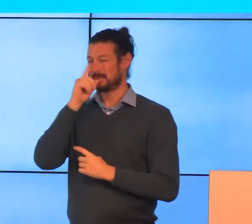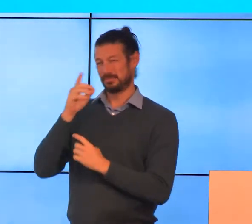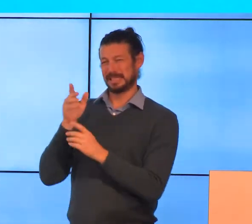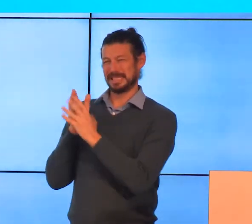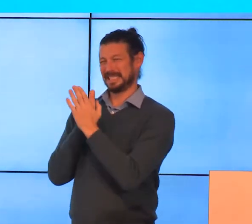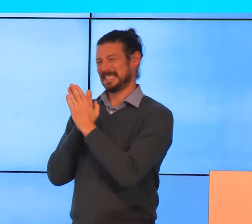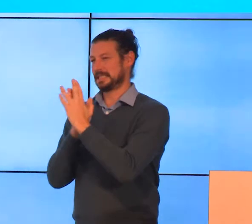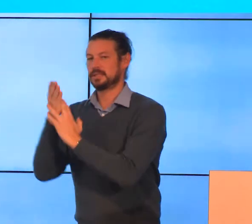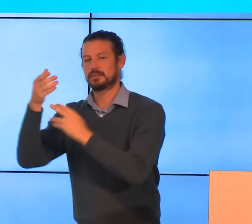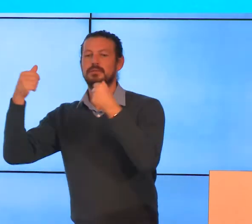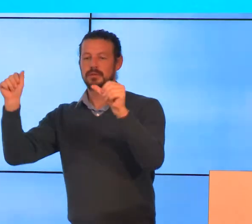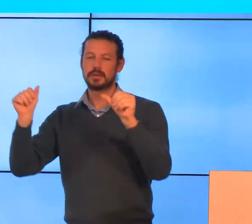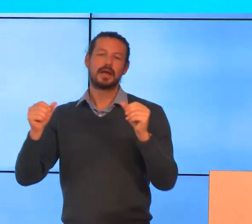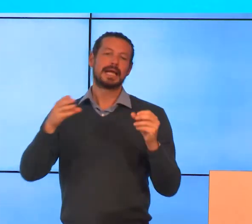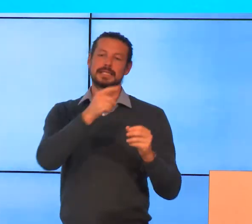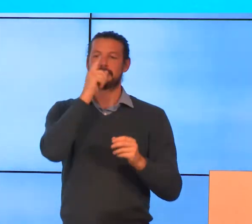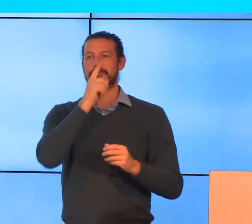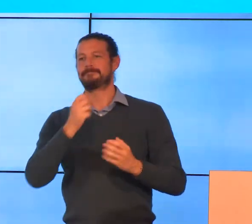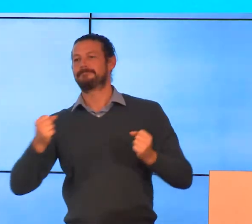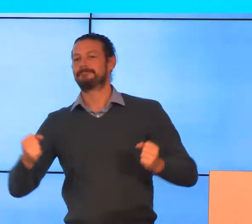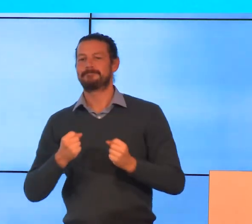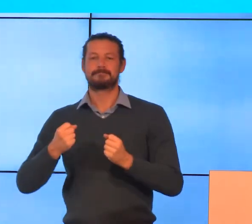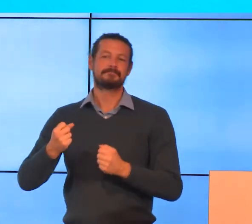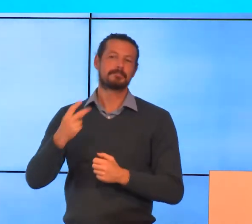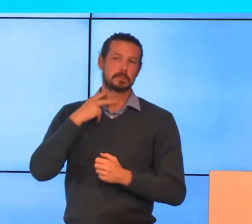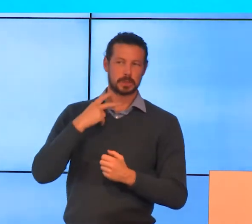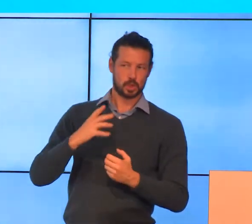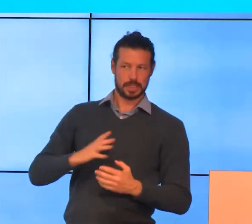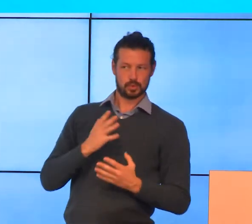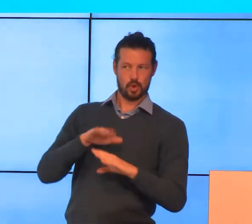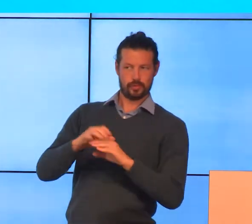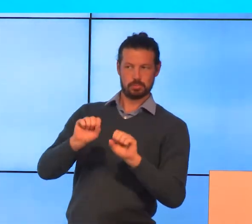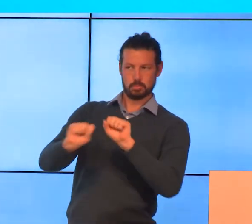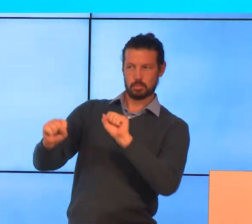got good results and others have been a bit disappointed by it so we're interested in your feedback